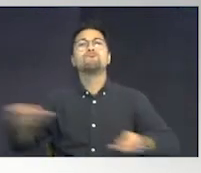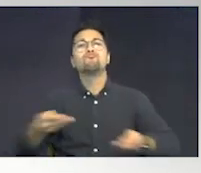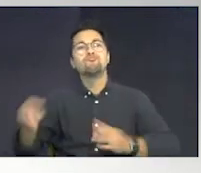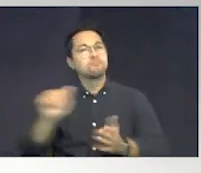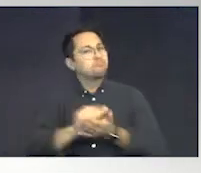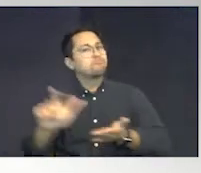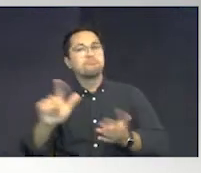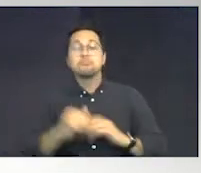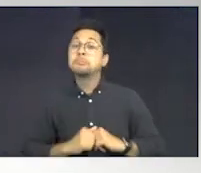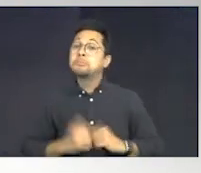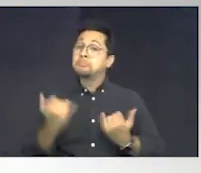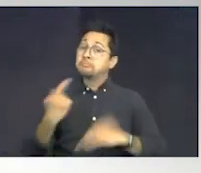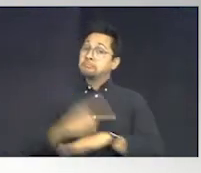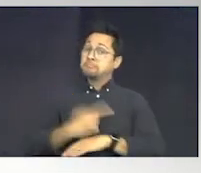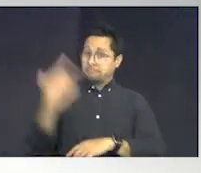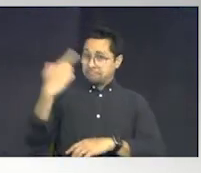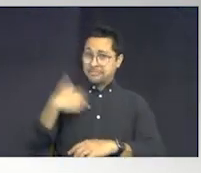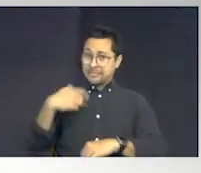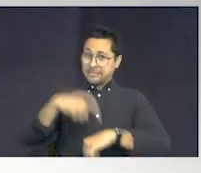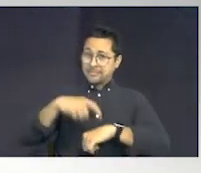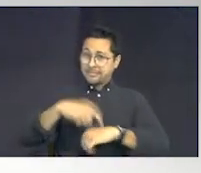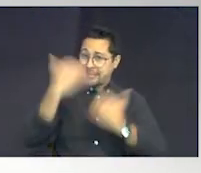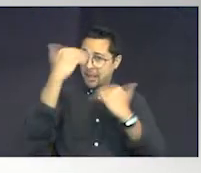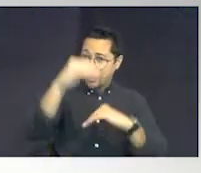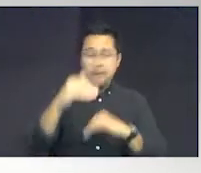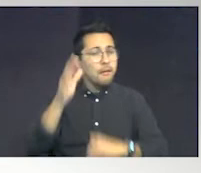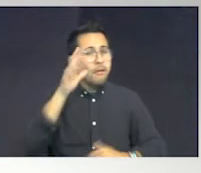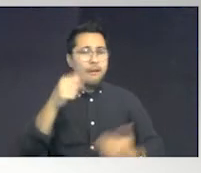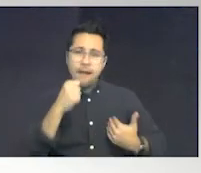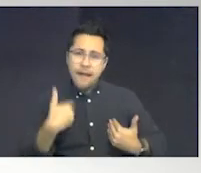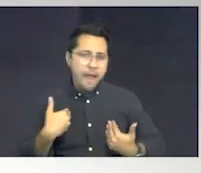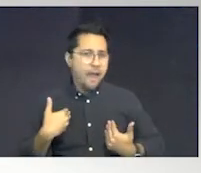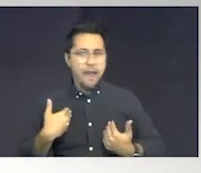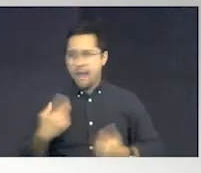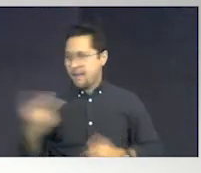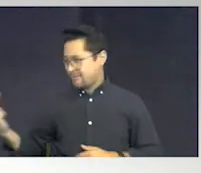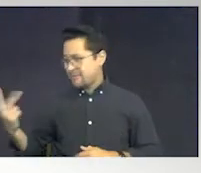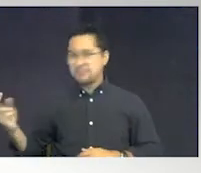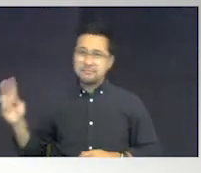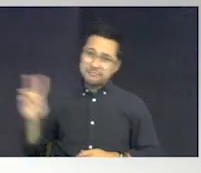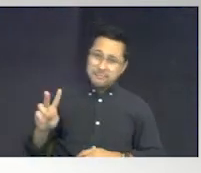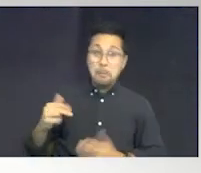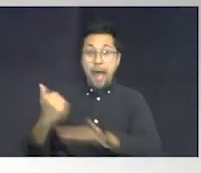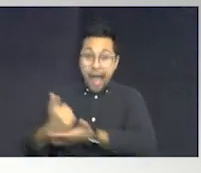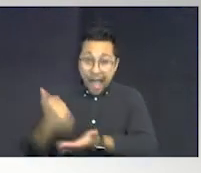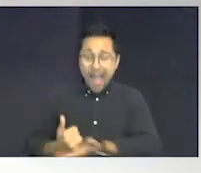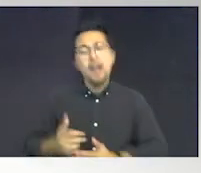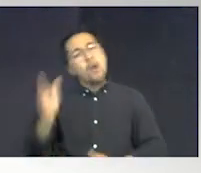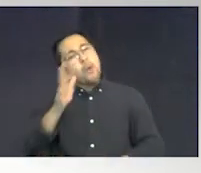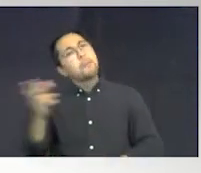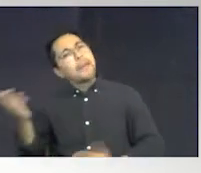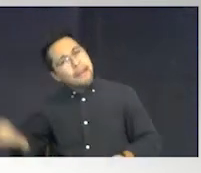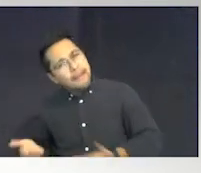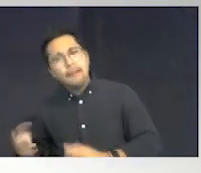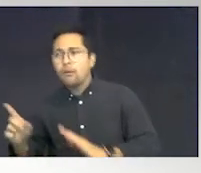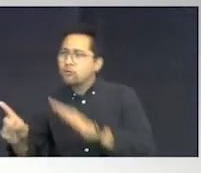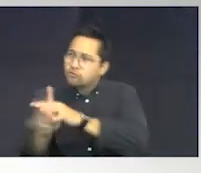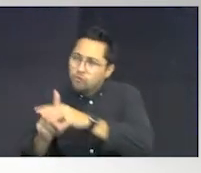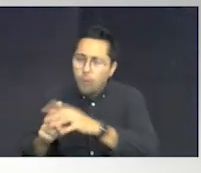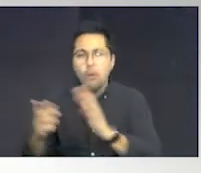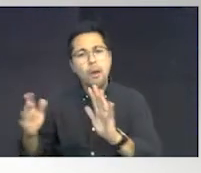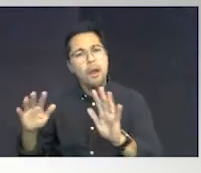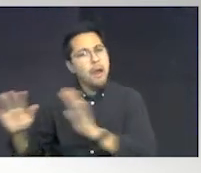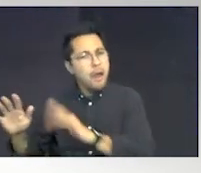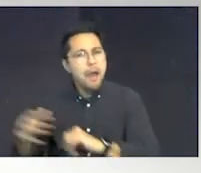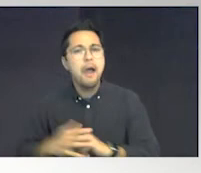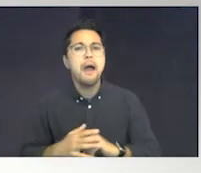Today, unfortunately, due to a time constraint, we are not going to be able to have them assisting us. They'll be here and they'll show up, you know, one of the breaks, which is